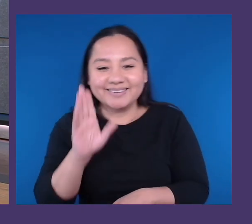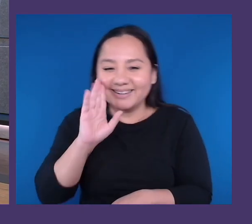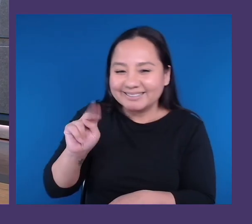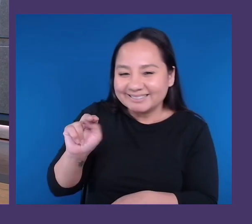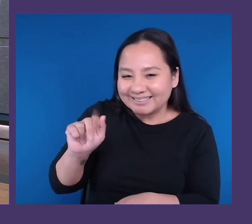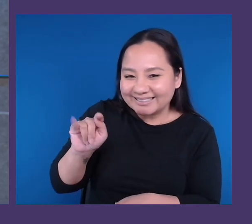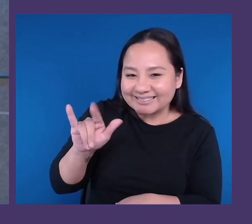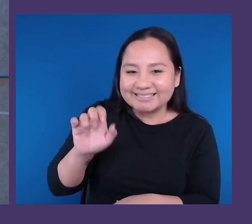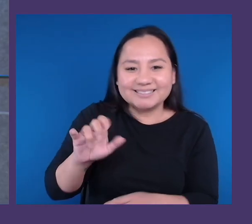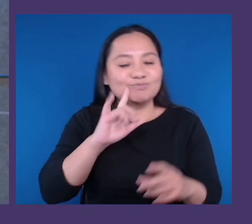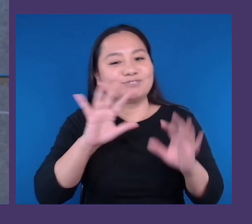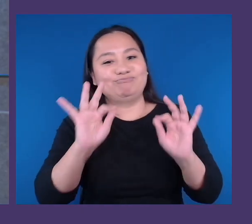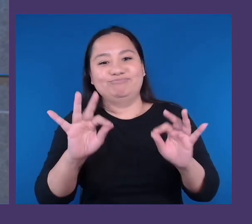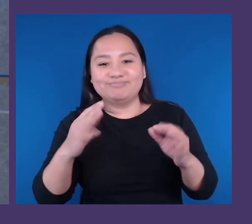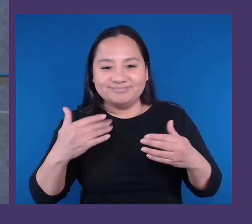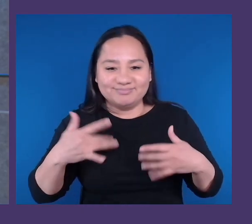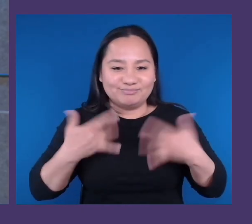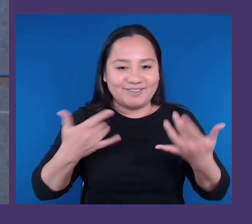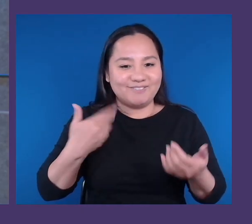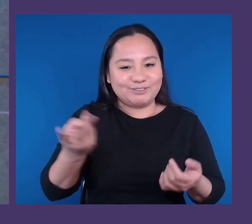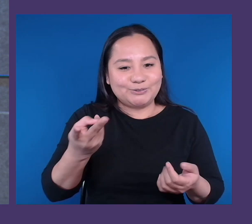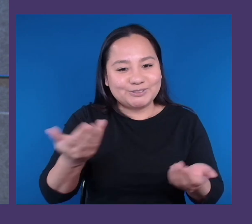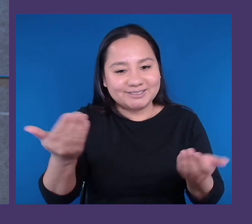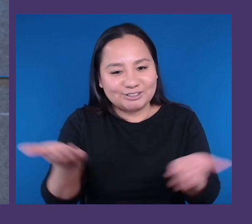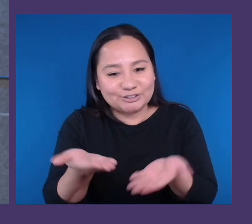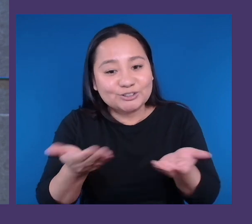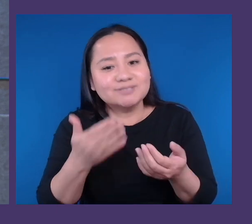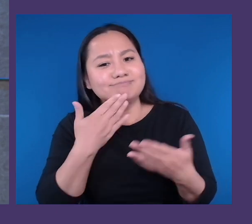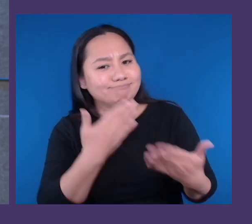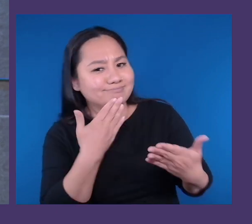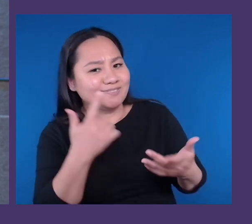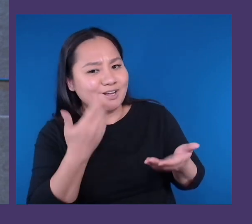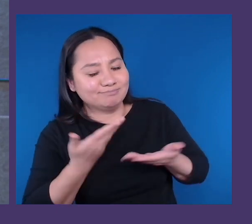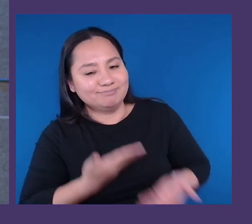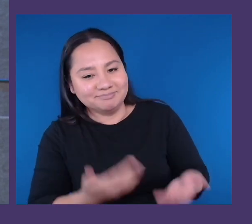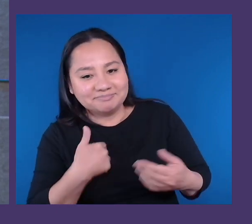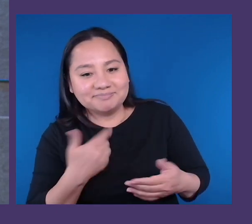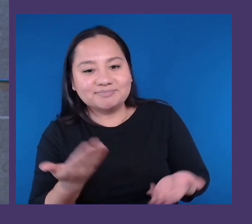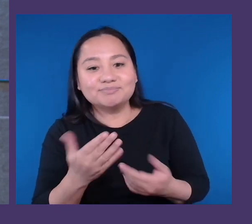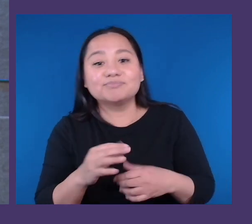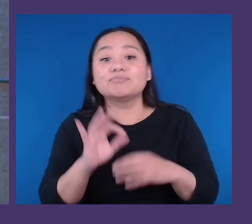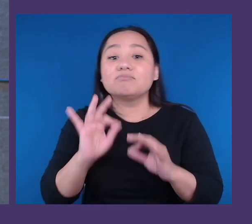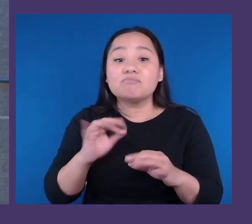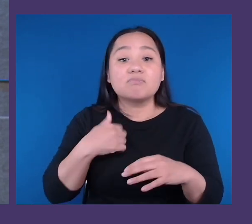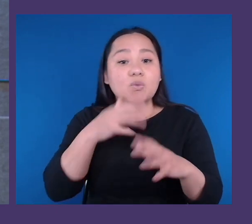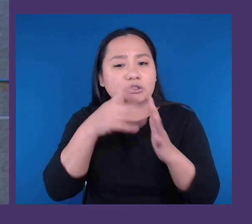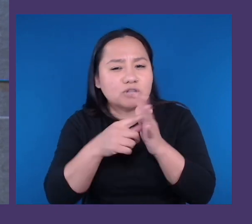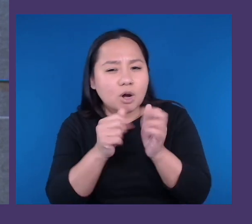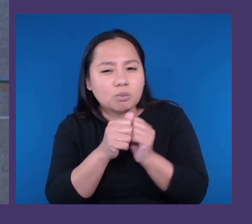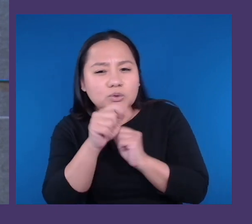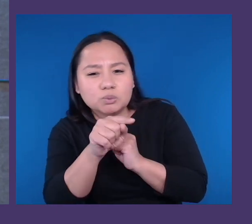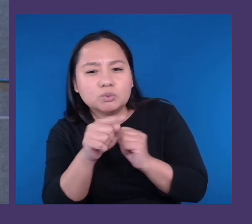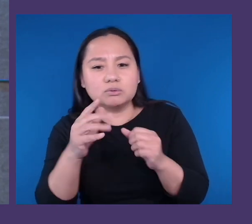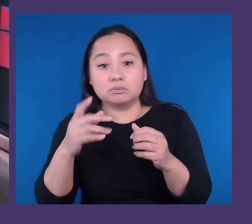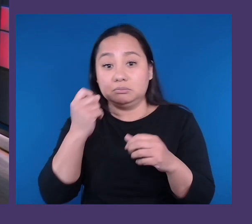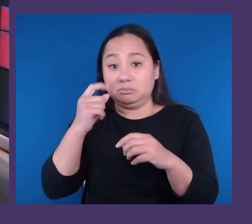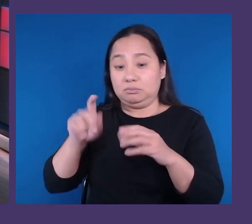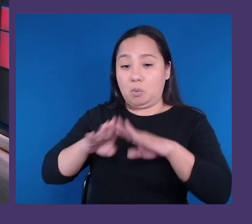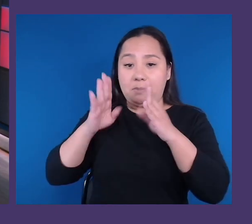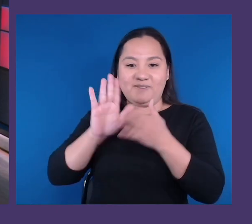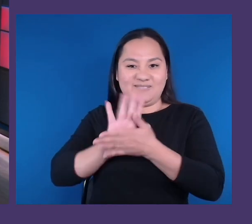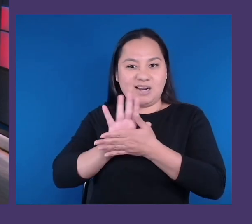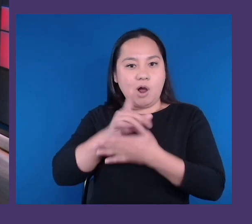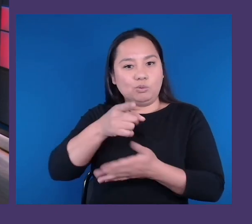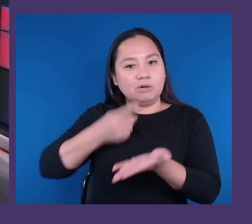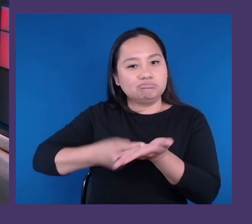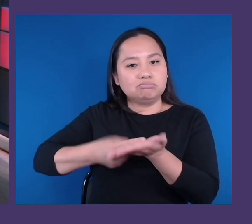we're going to start with you. In the opening video, you talked about how you use Copilot in your job. I think it would be great for you to give